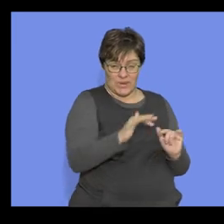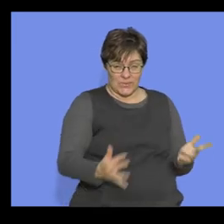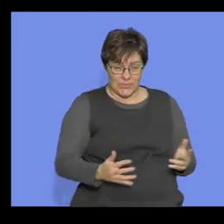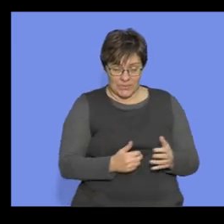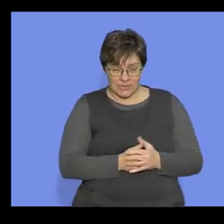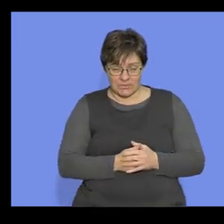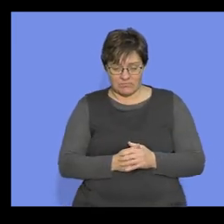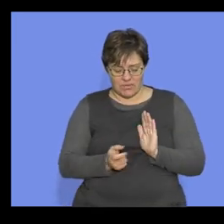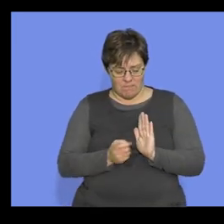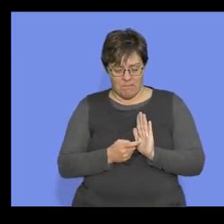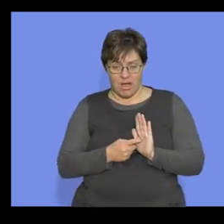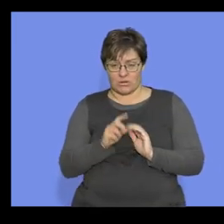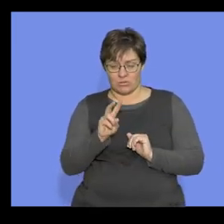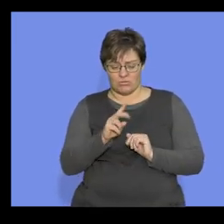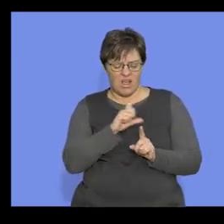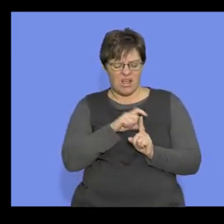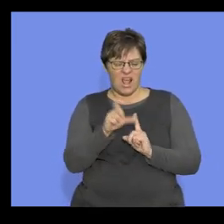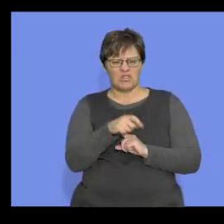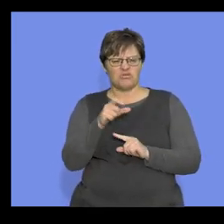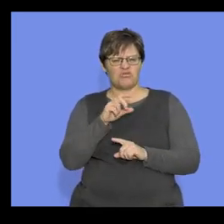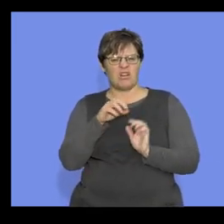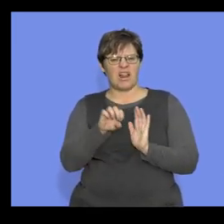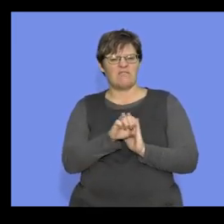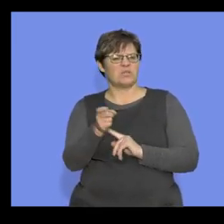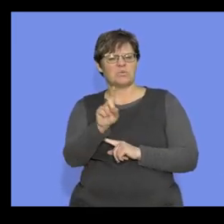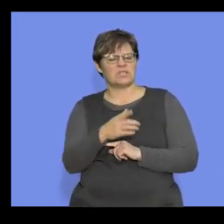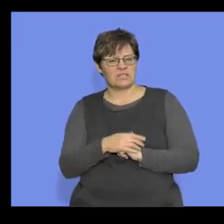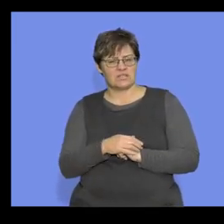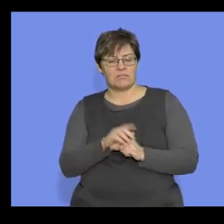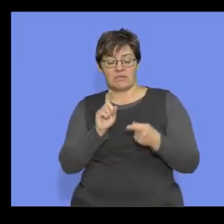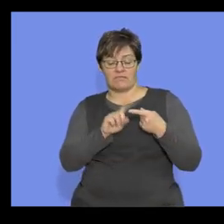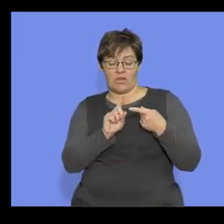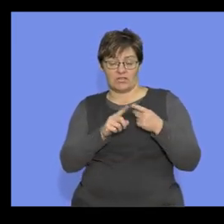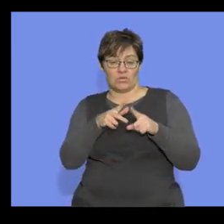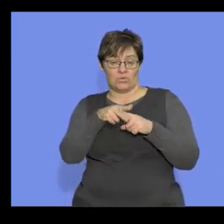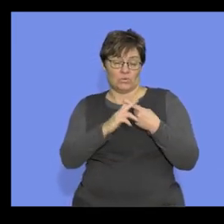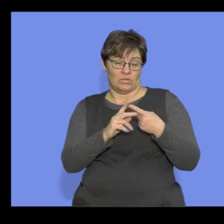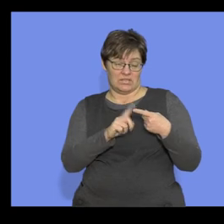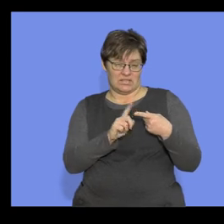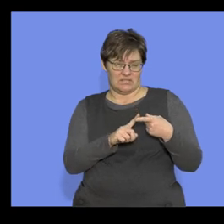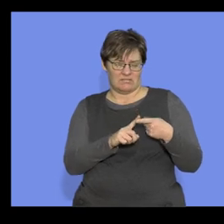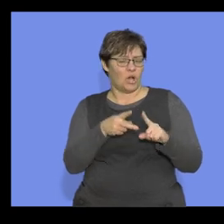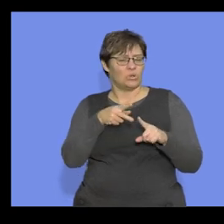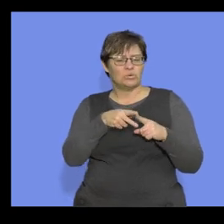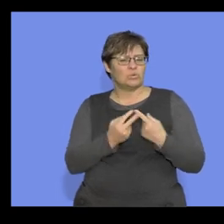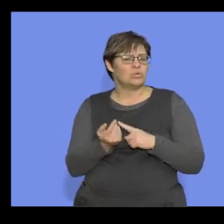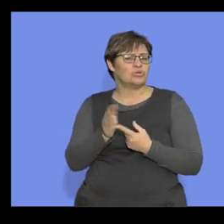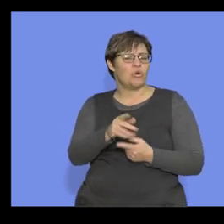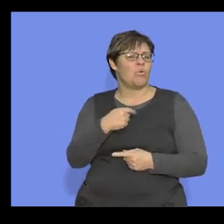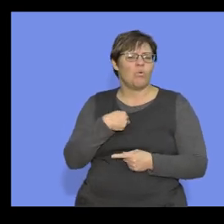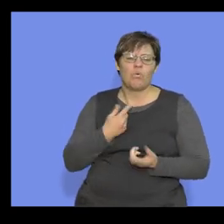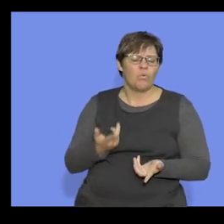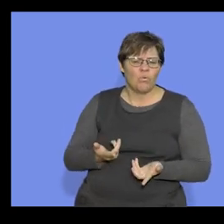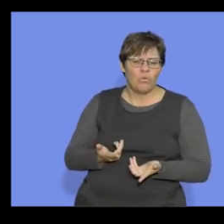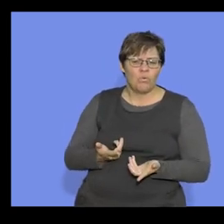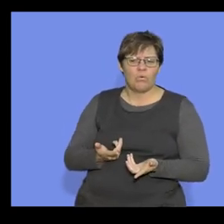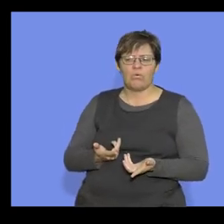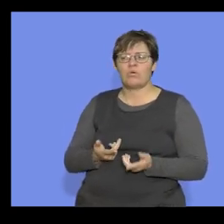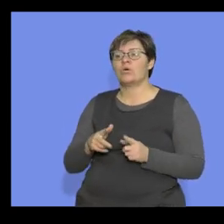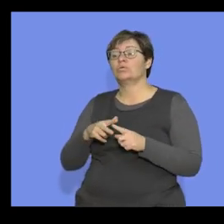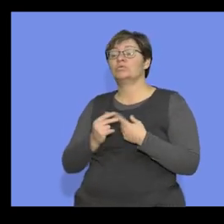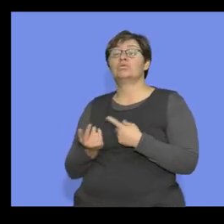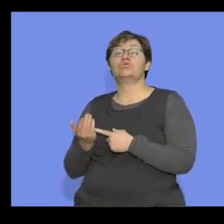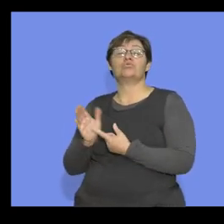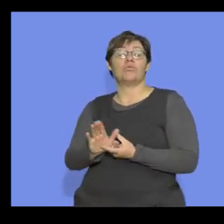evolution. Now it's for two marks. What is cultural evidence? The first one is tools. What do tools show us?